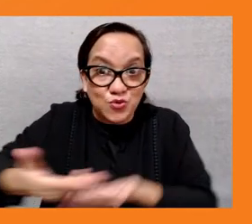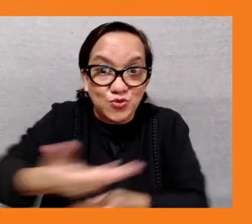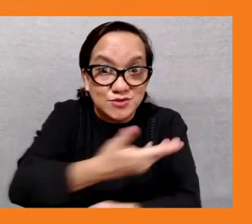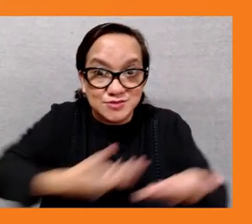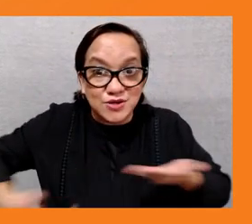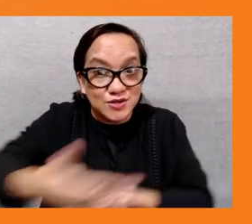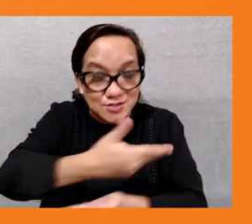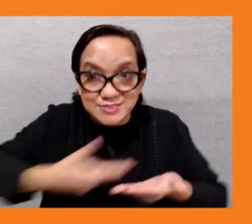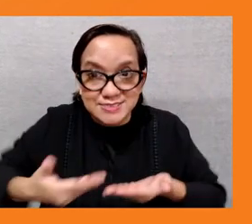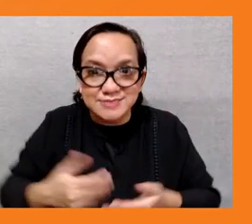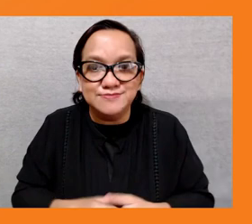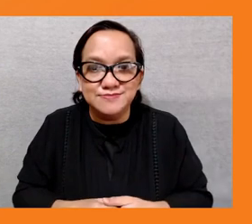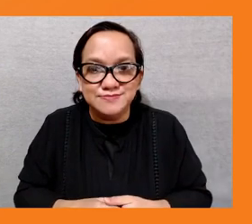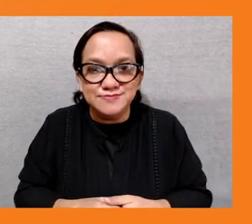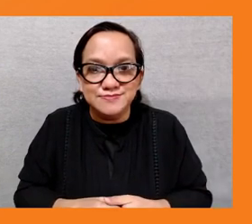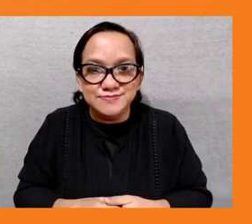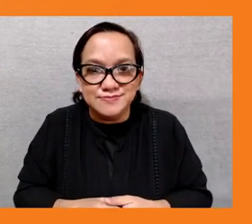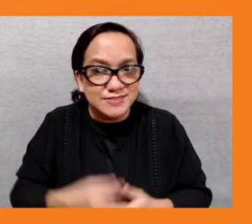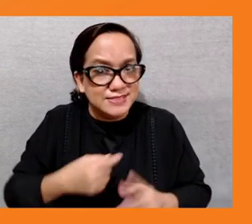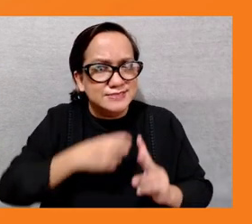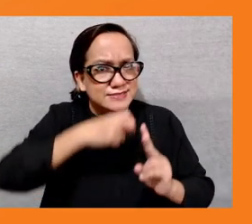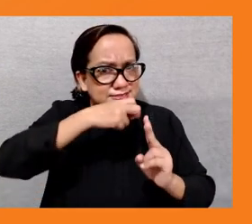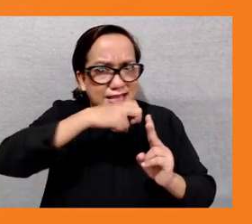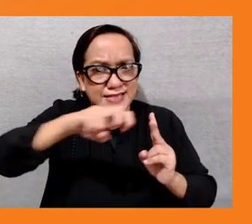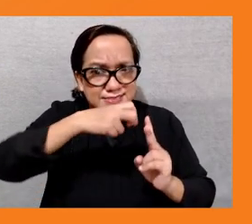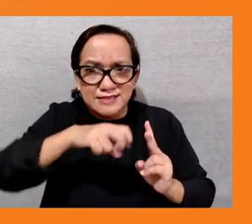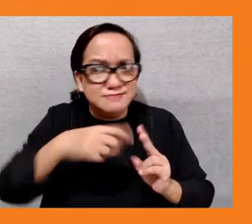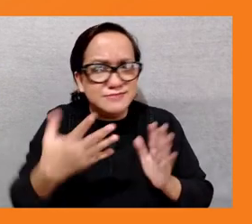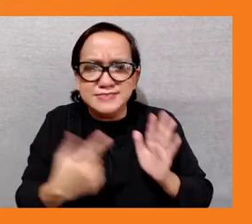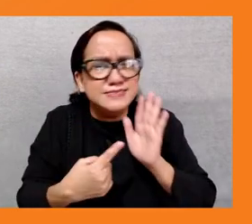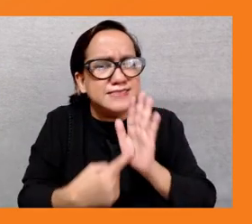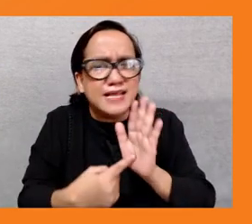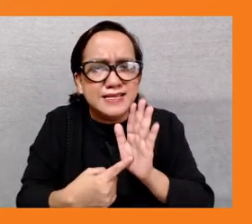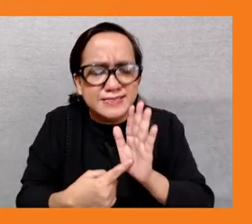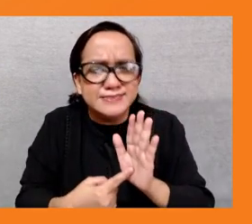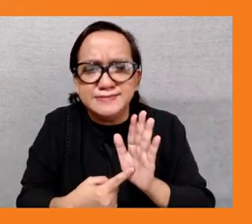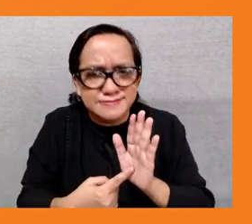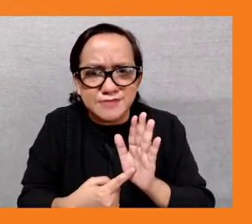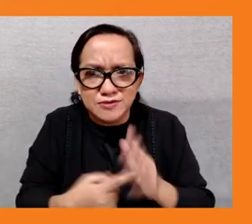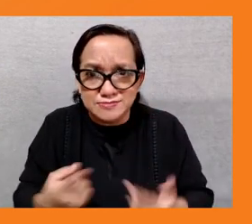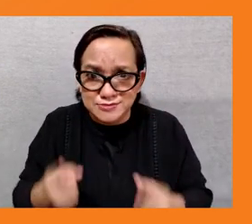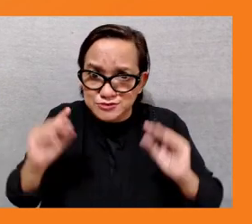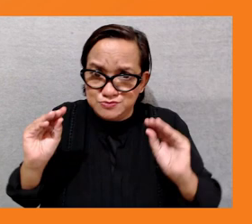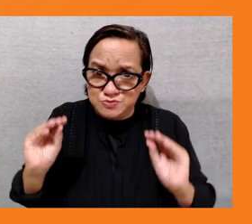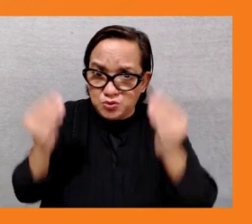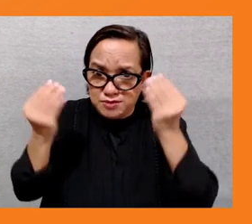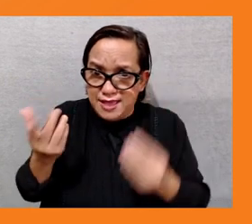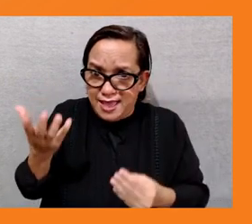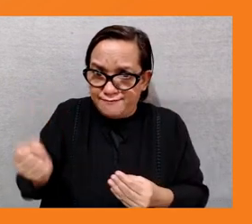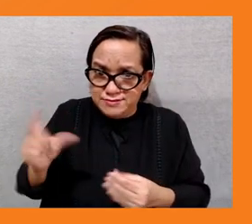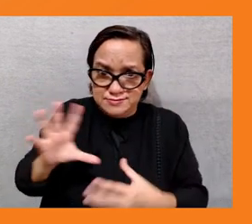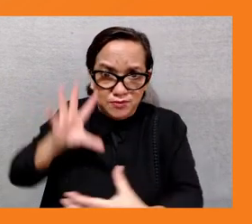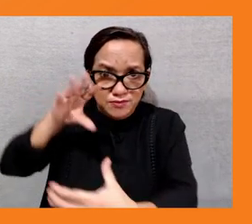two two examples of how young people are already engaging in this space uh one is the youth for asia